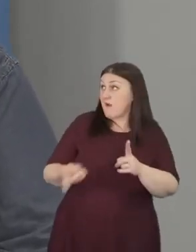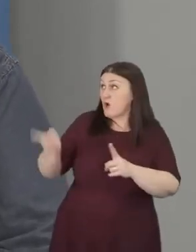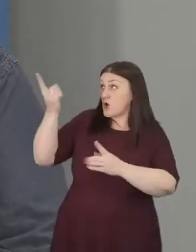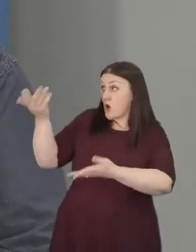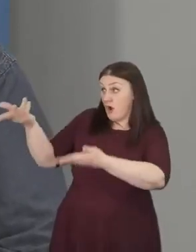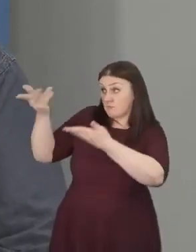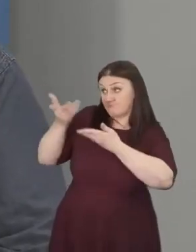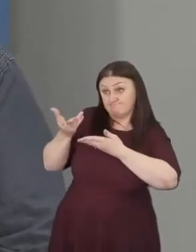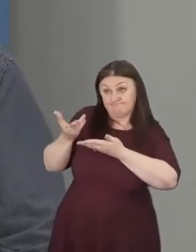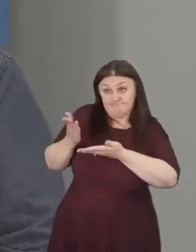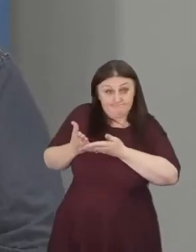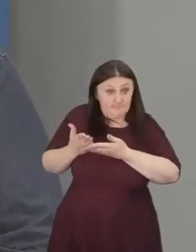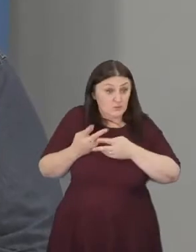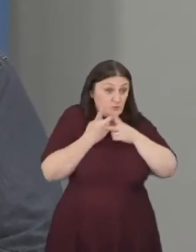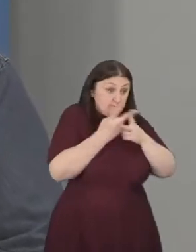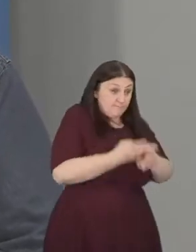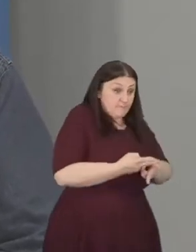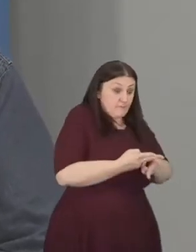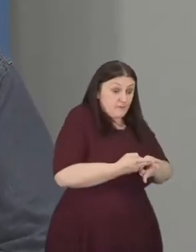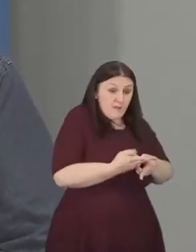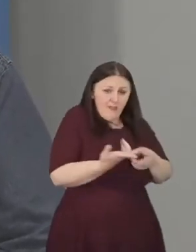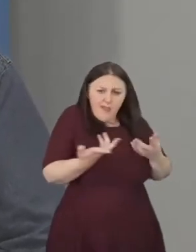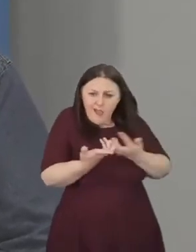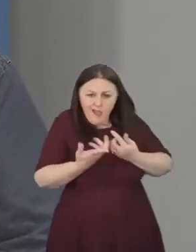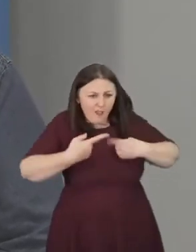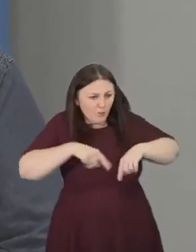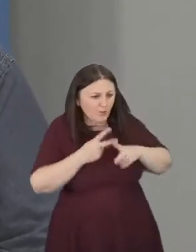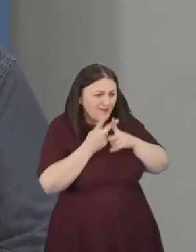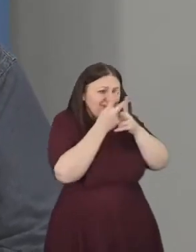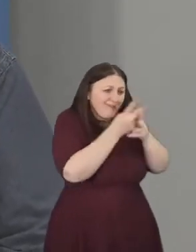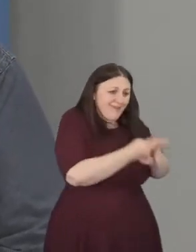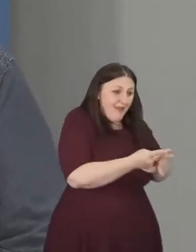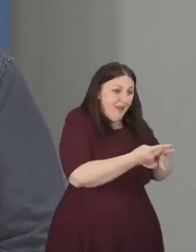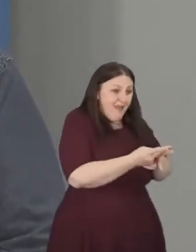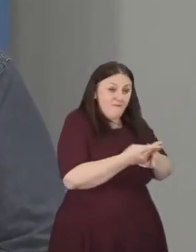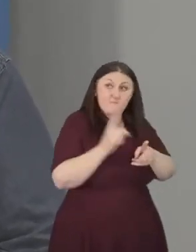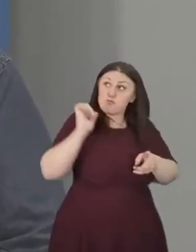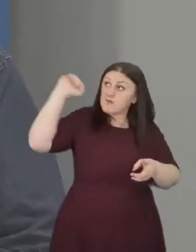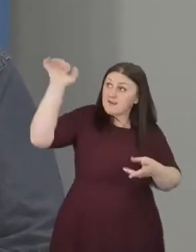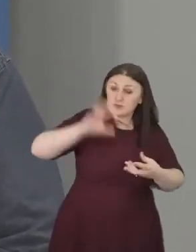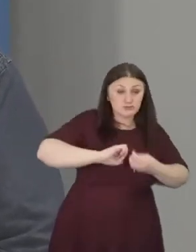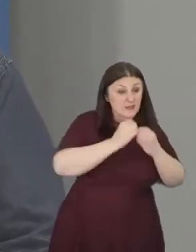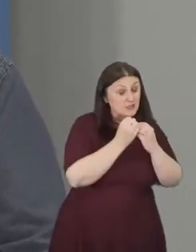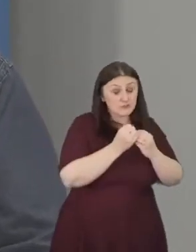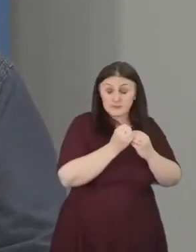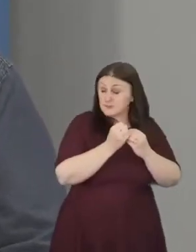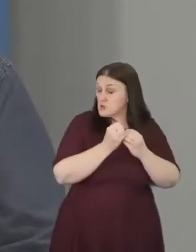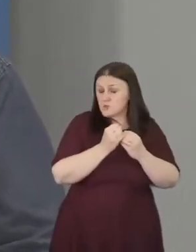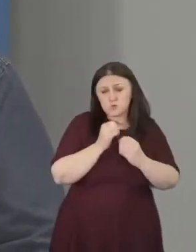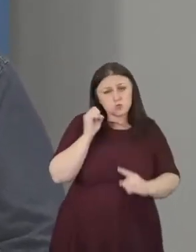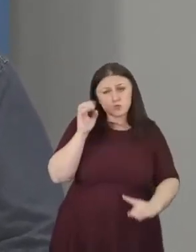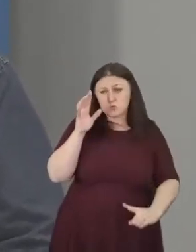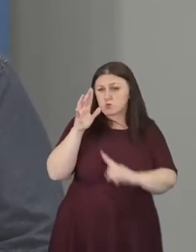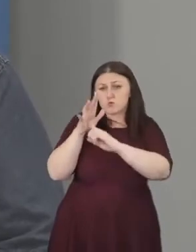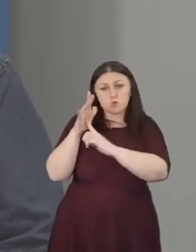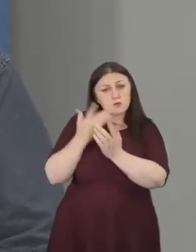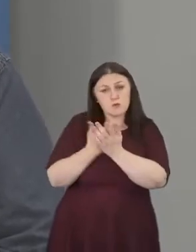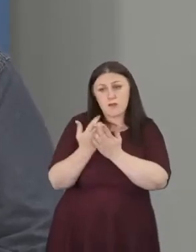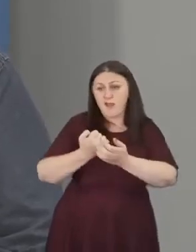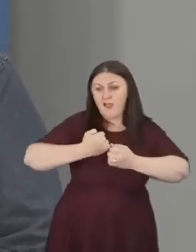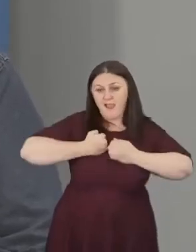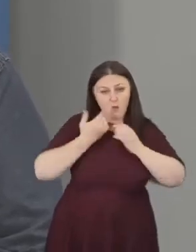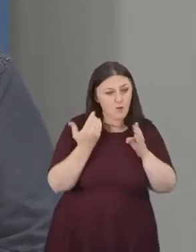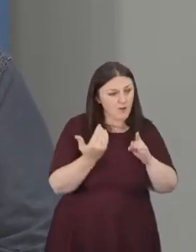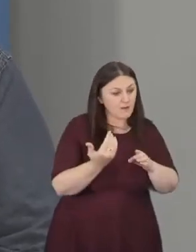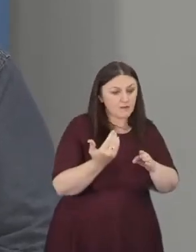see the way that we care for creation as a central aspect of our mission, of our worship, and